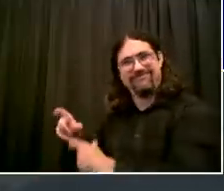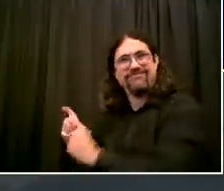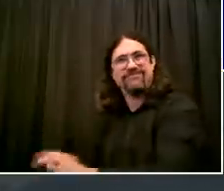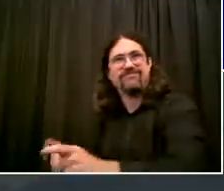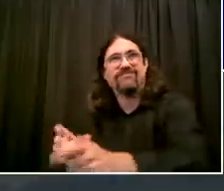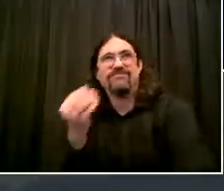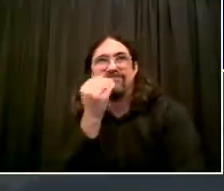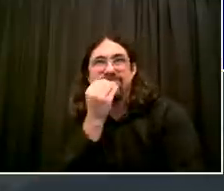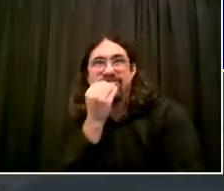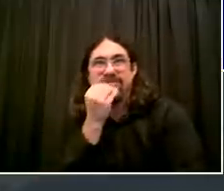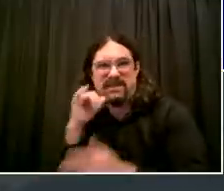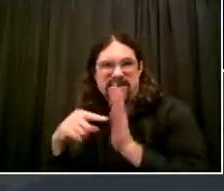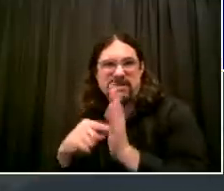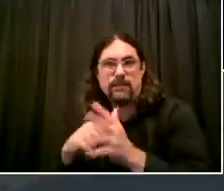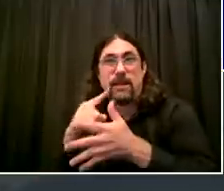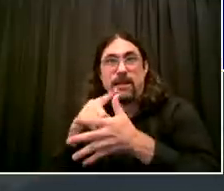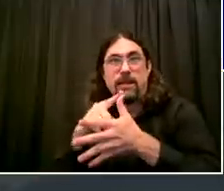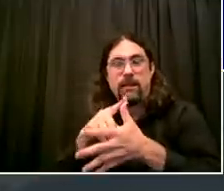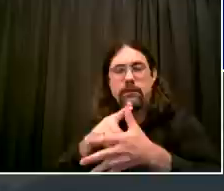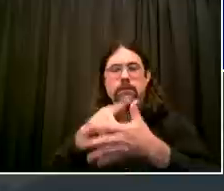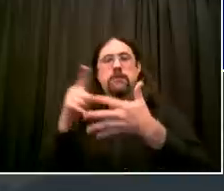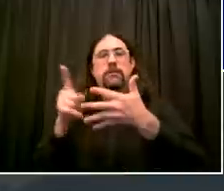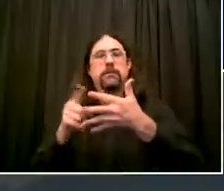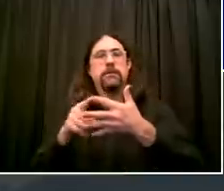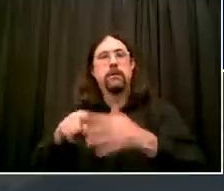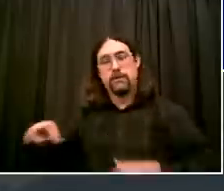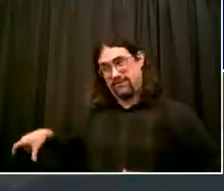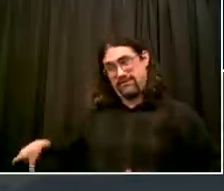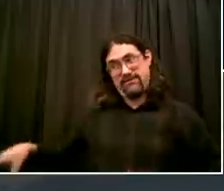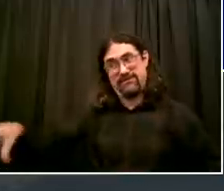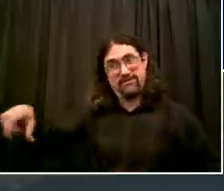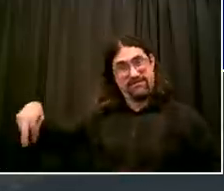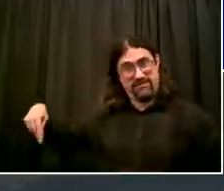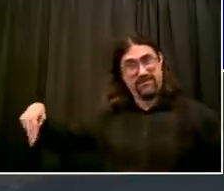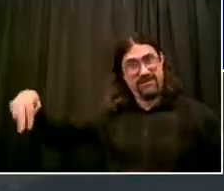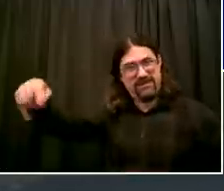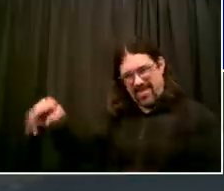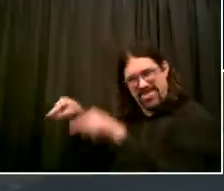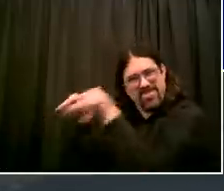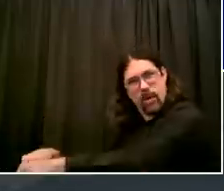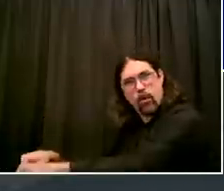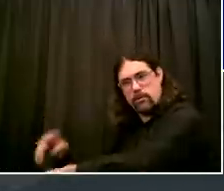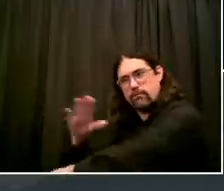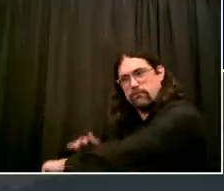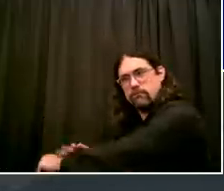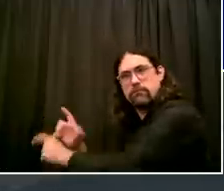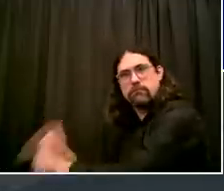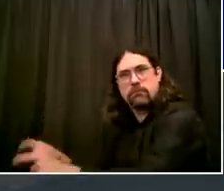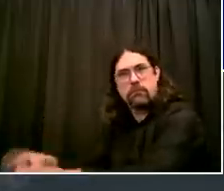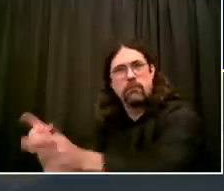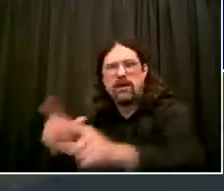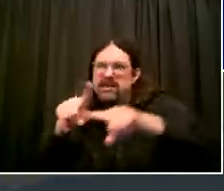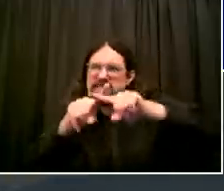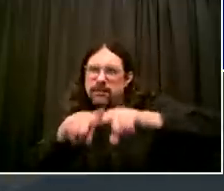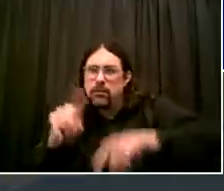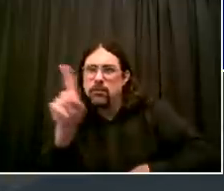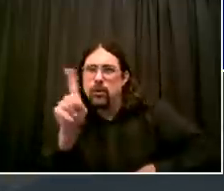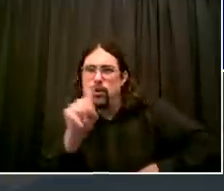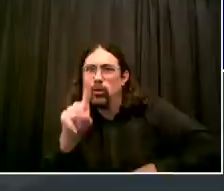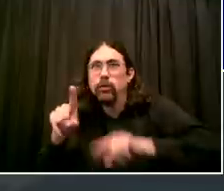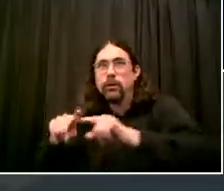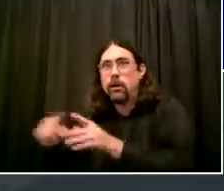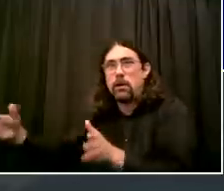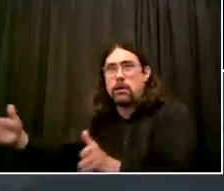the restaurant facility itself, to the building itself, even those that have never had it before. Backyard and patio seating.